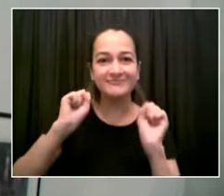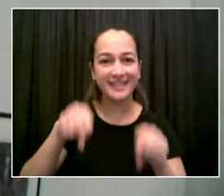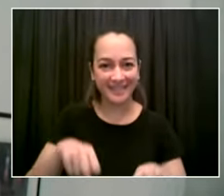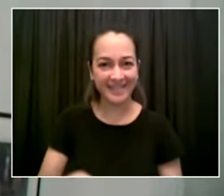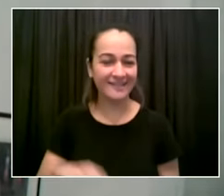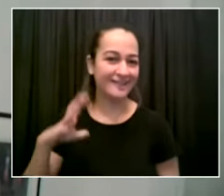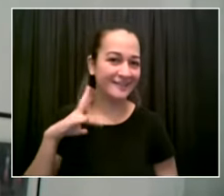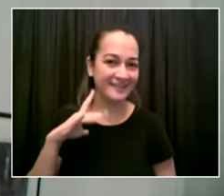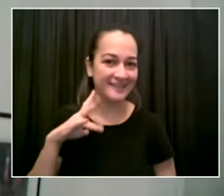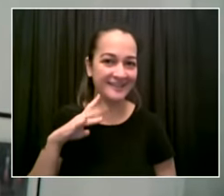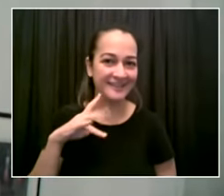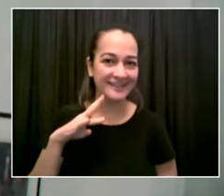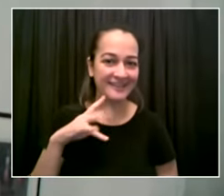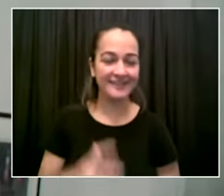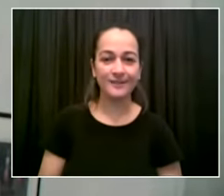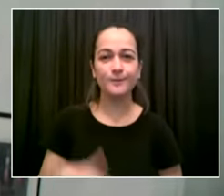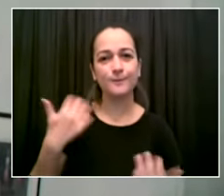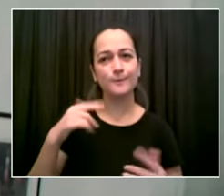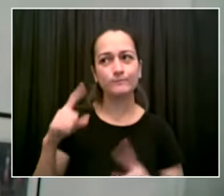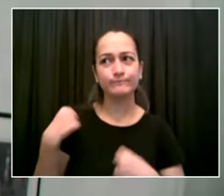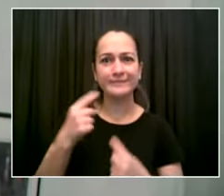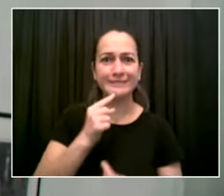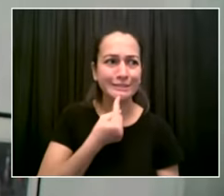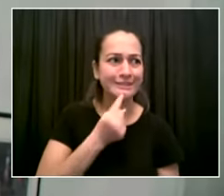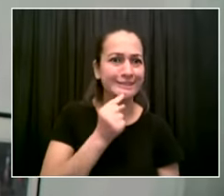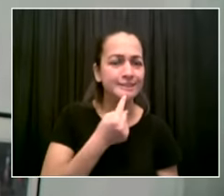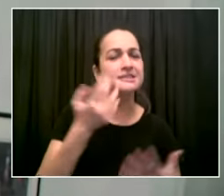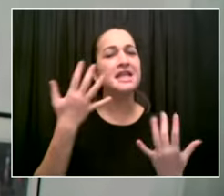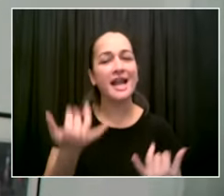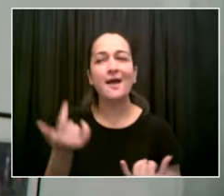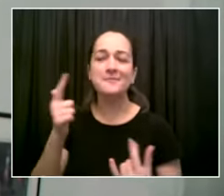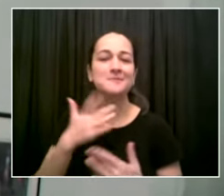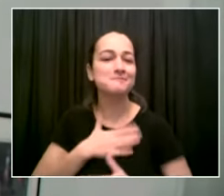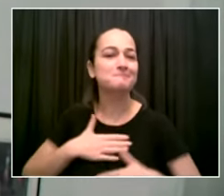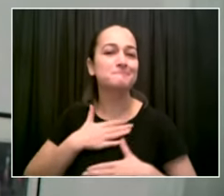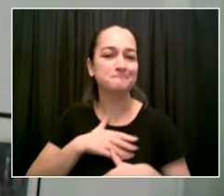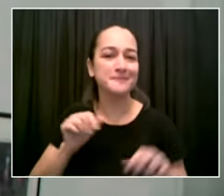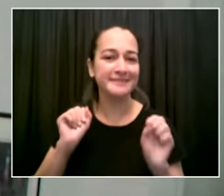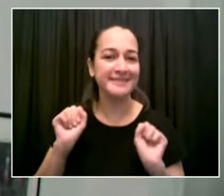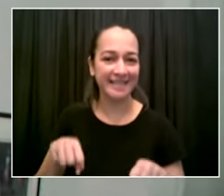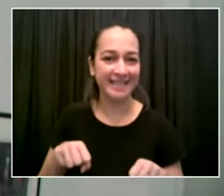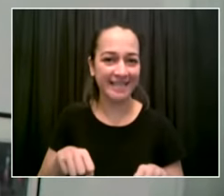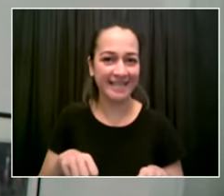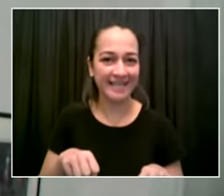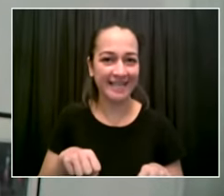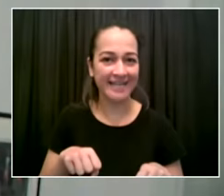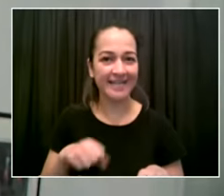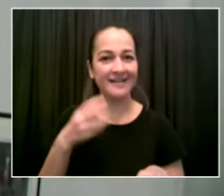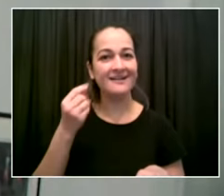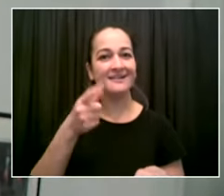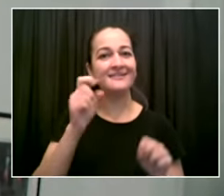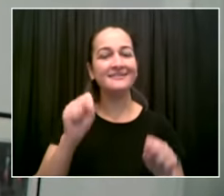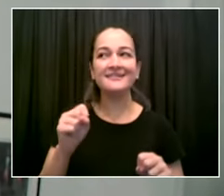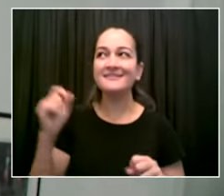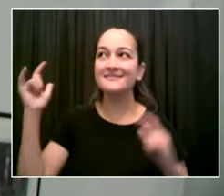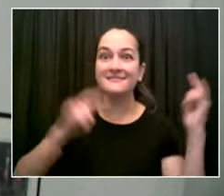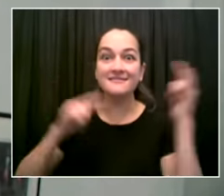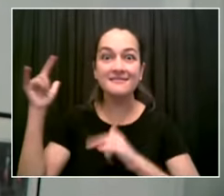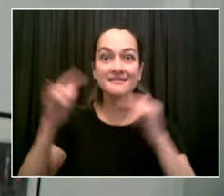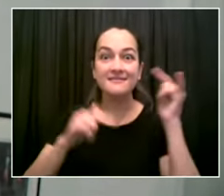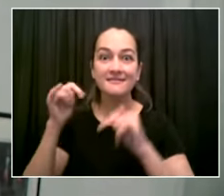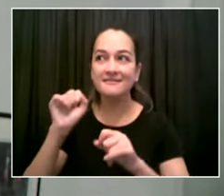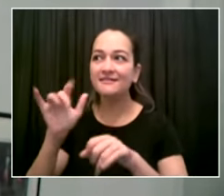ensure that everyone returns to a safe welcoming time square so thanks to you and the efforts of your agencies